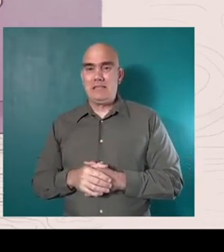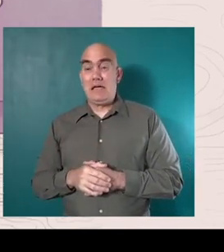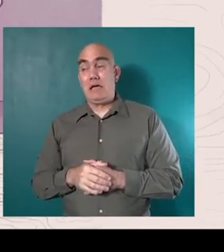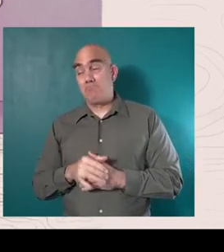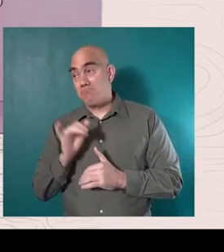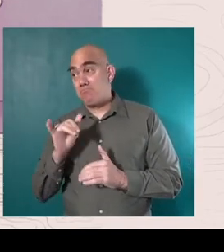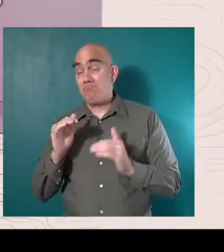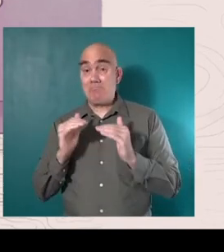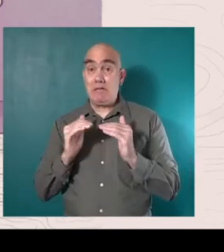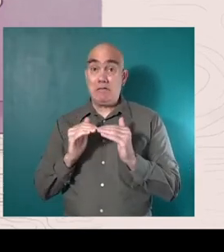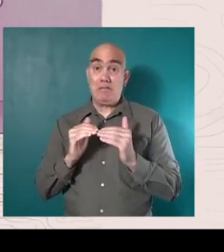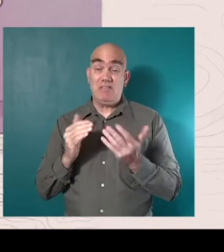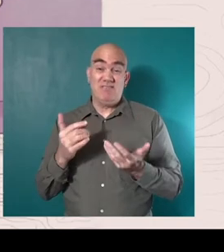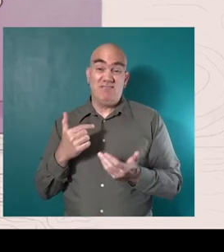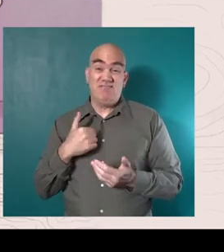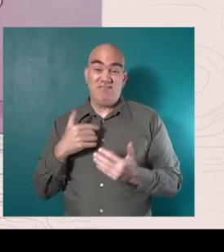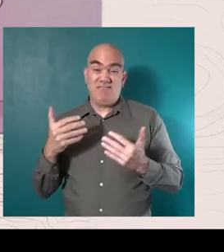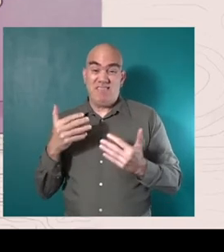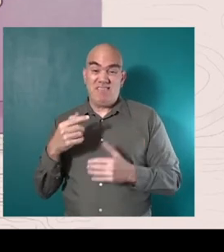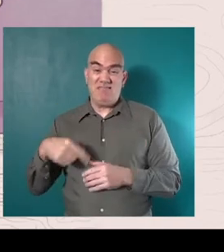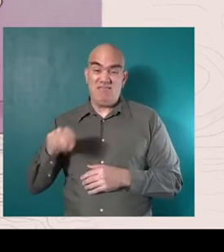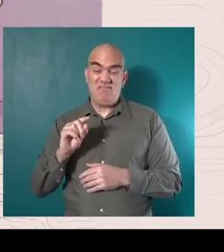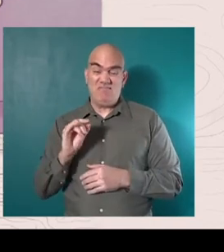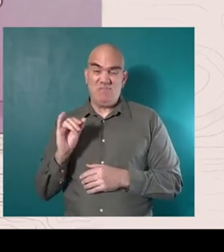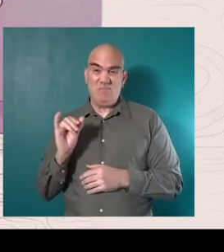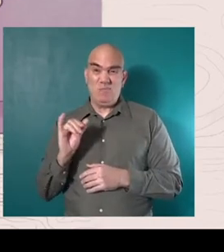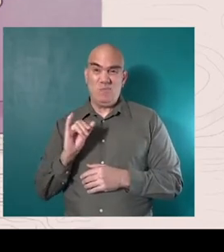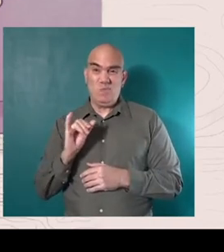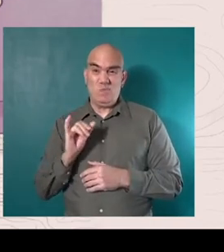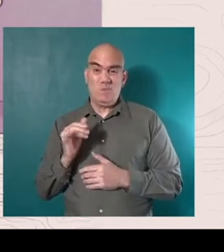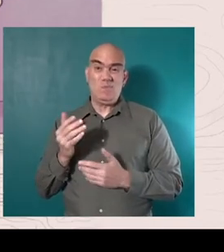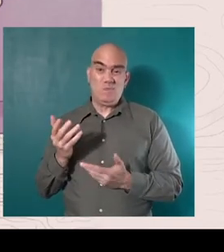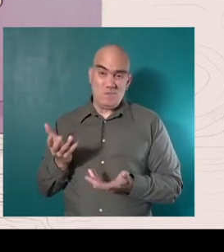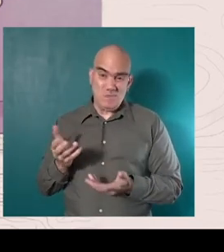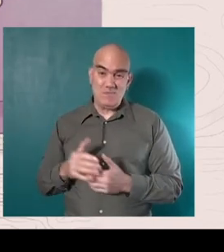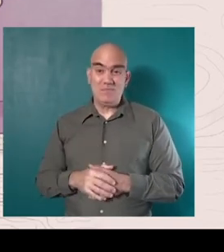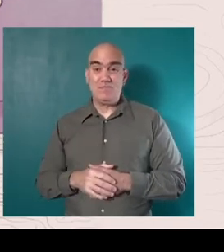Fair enough. I'm scared of them, too.